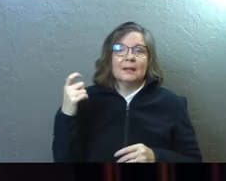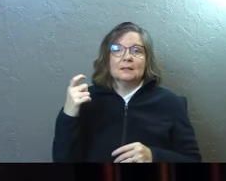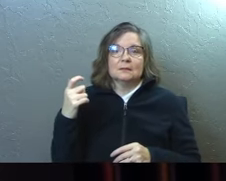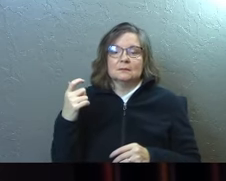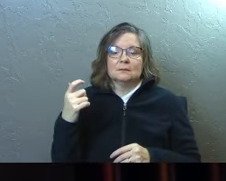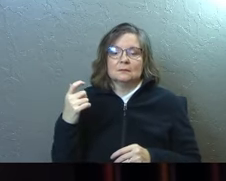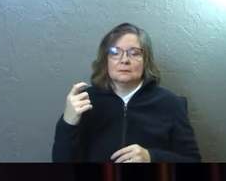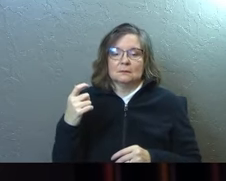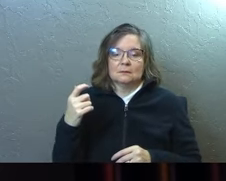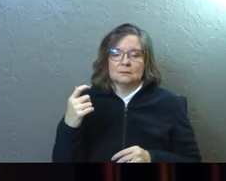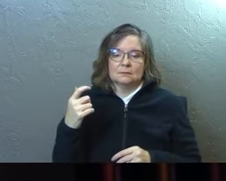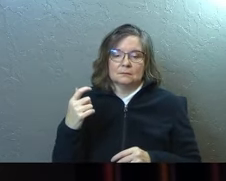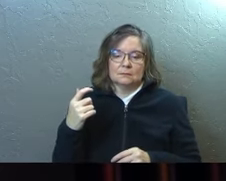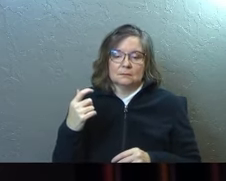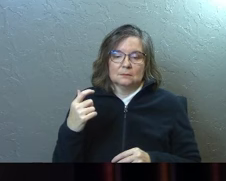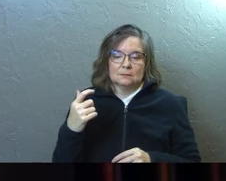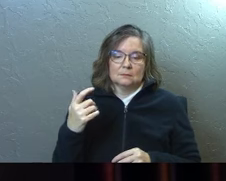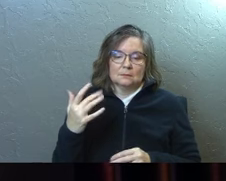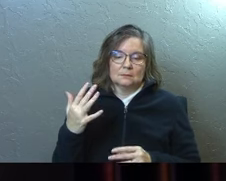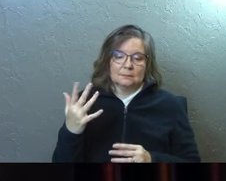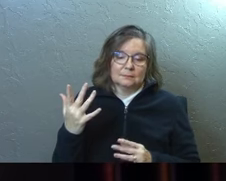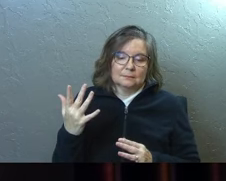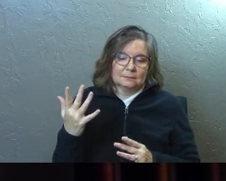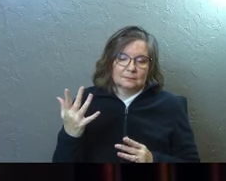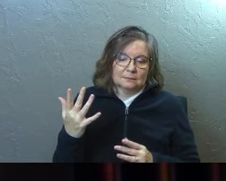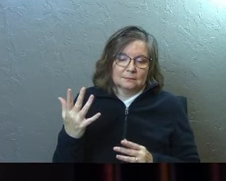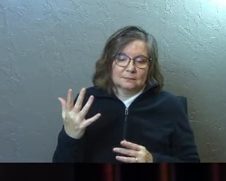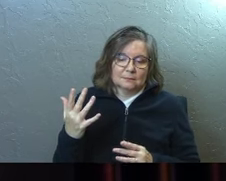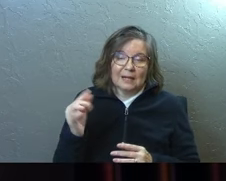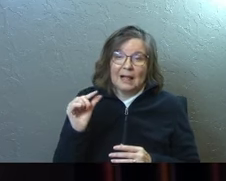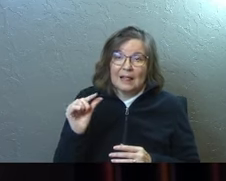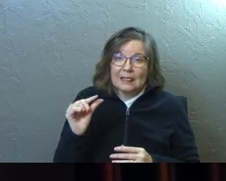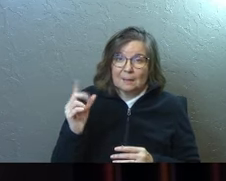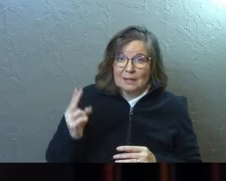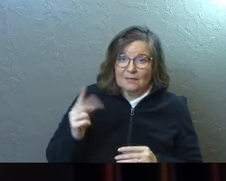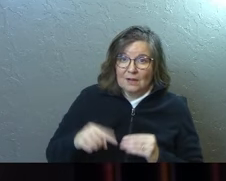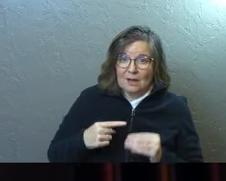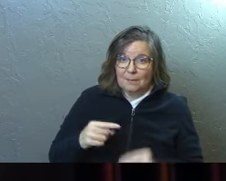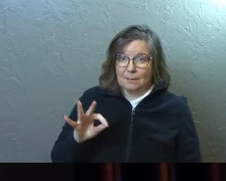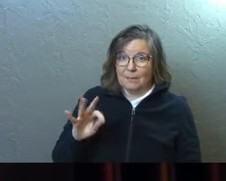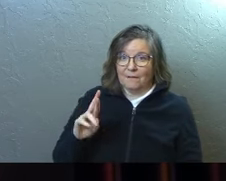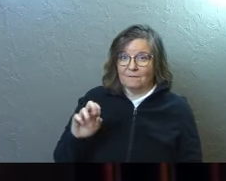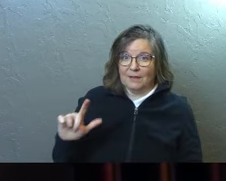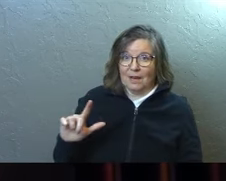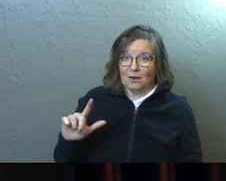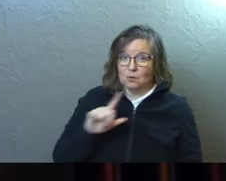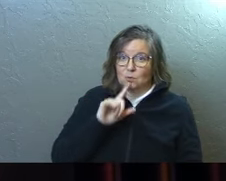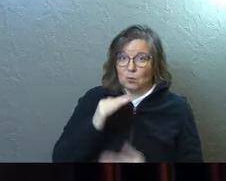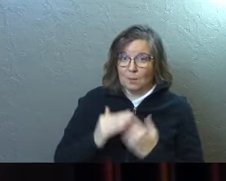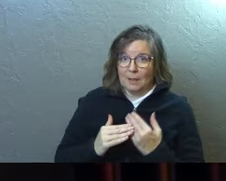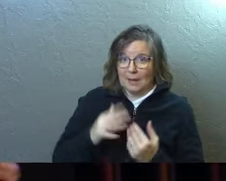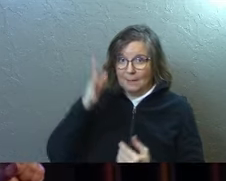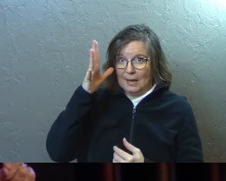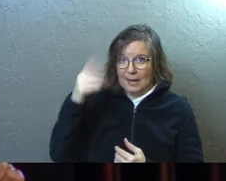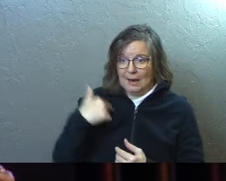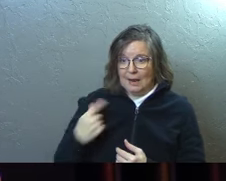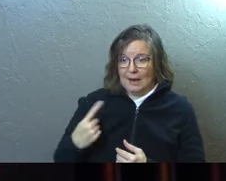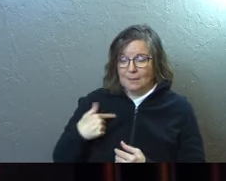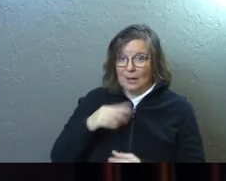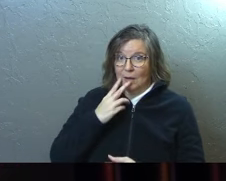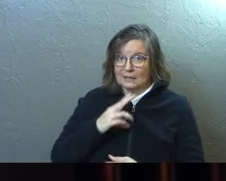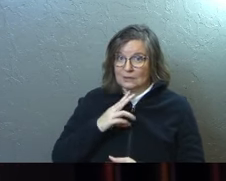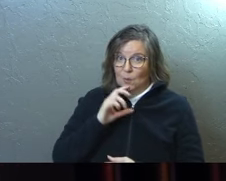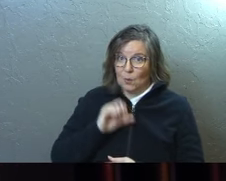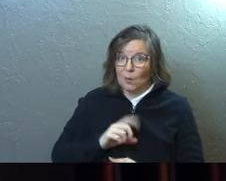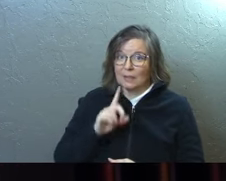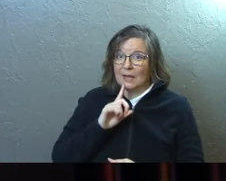Because a little bit of history about Feral Troublood and myself, my dad and I, back when I was 16